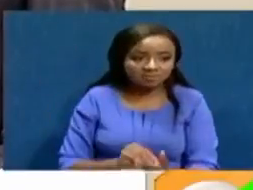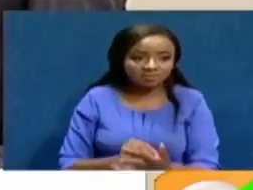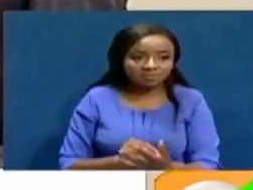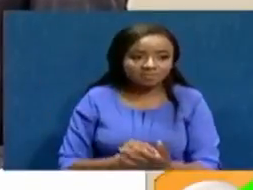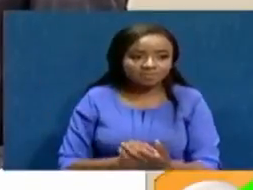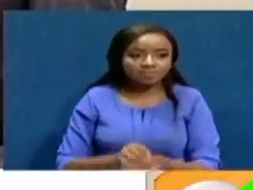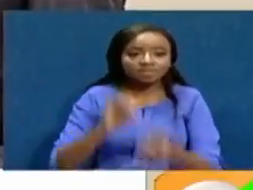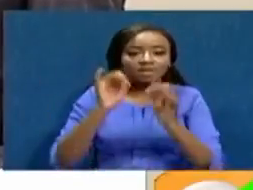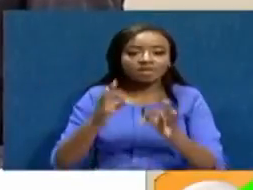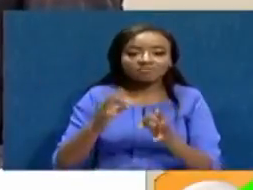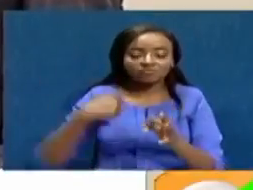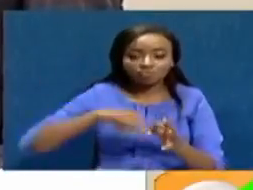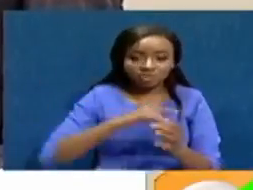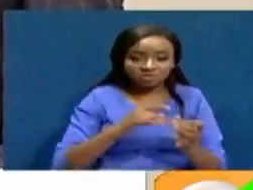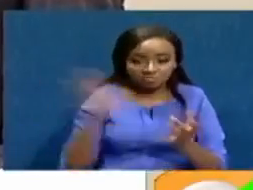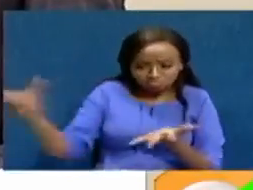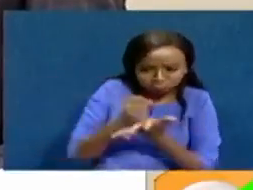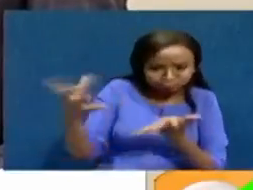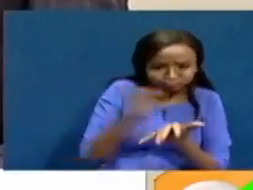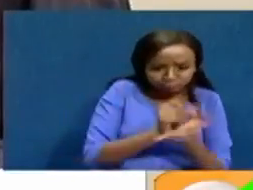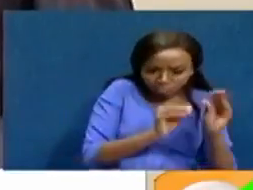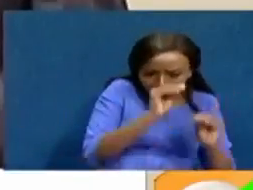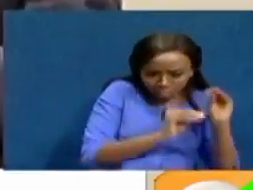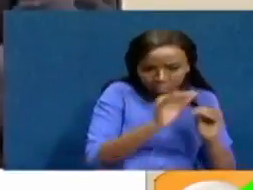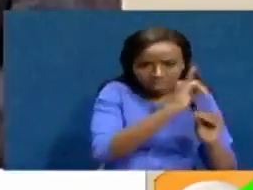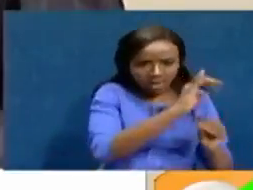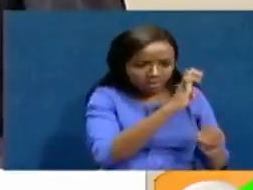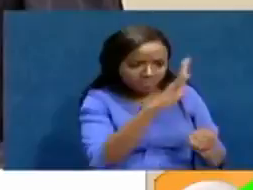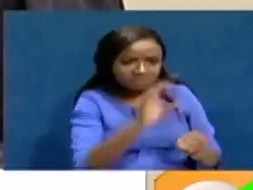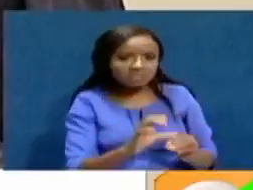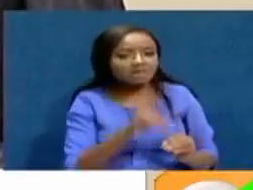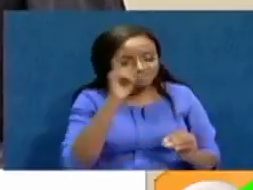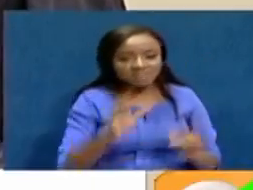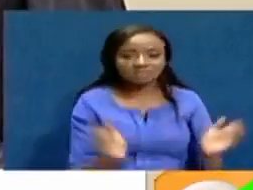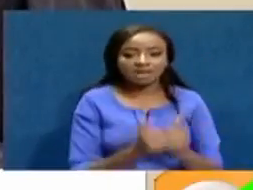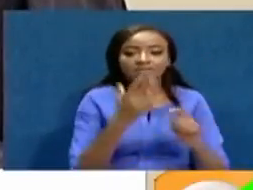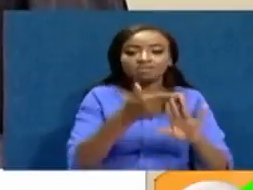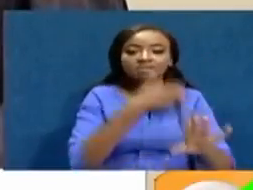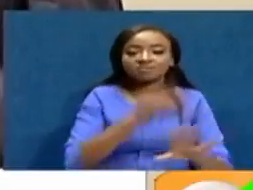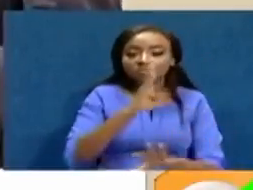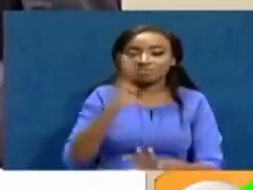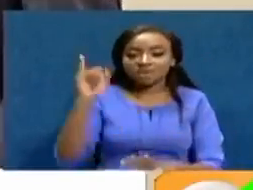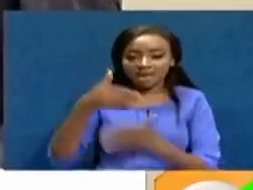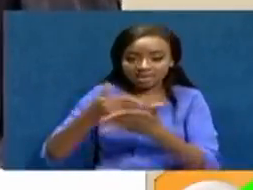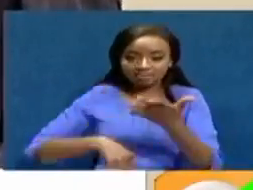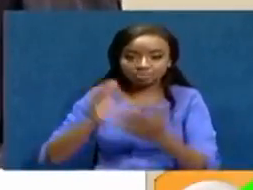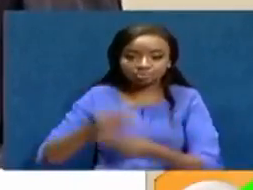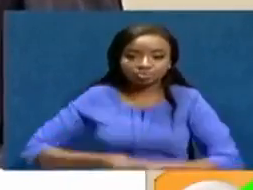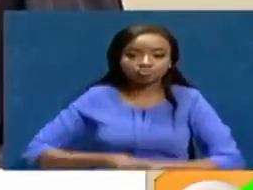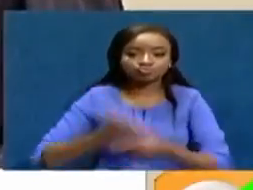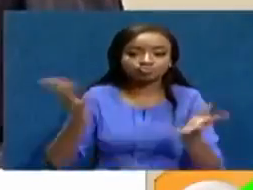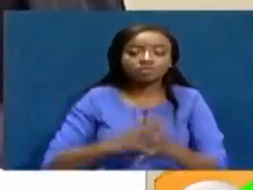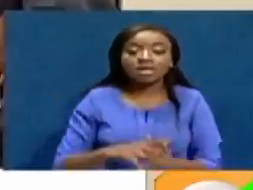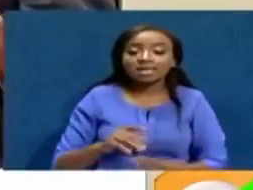Reconstitution of IABC is a critical thing that has to happen. Before the BBI report was released, the Justice and Legal